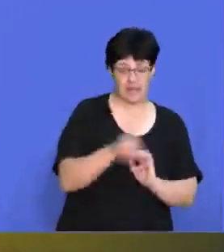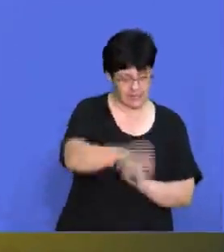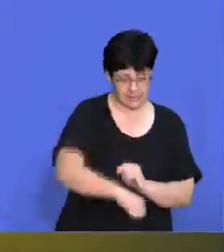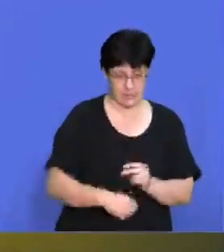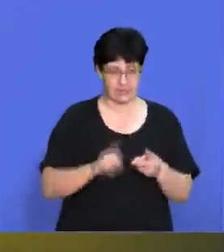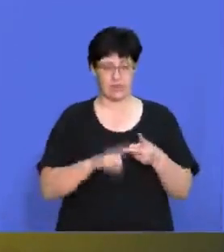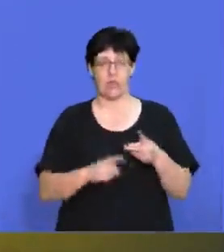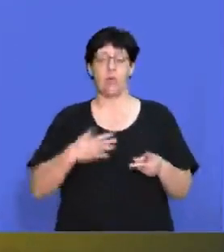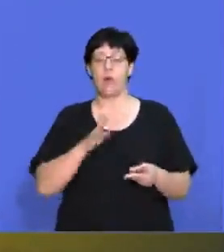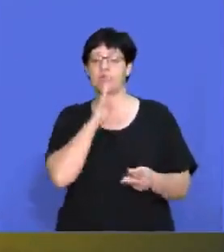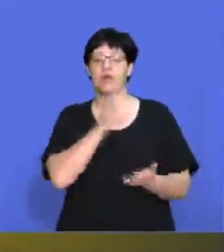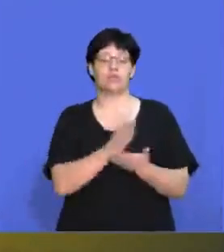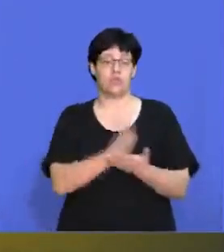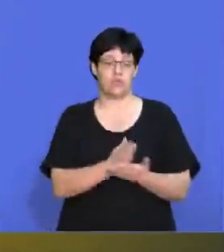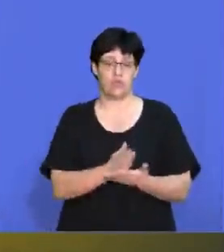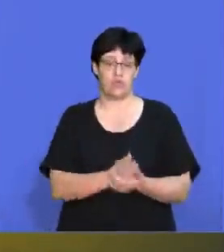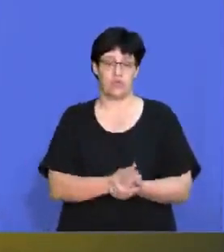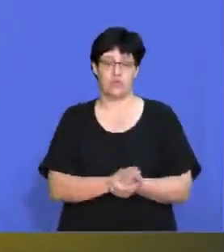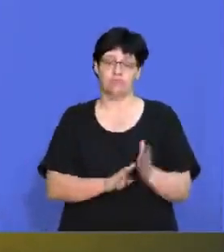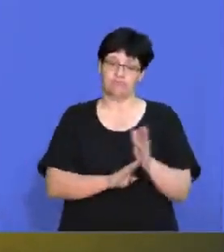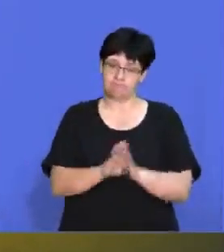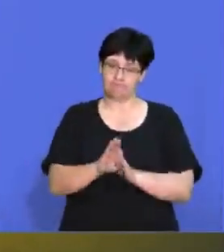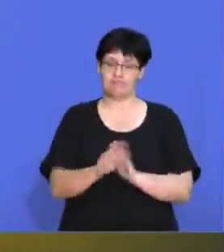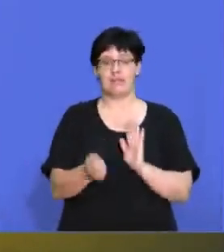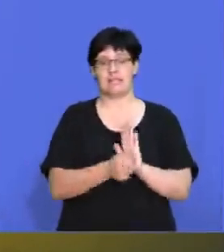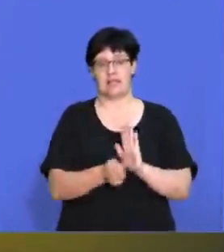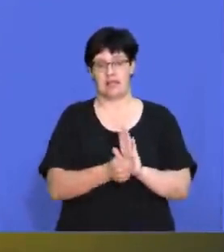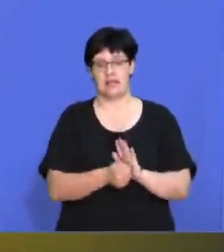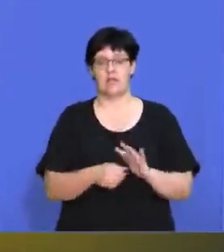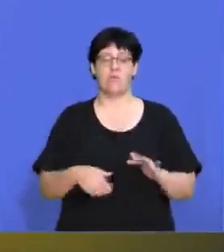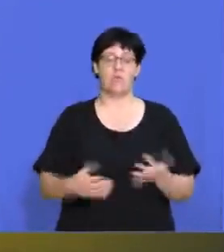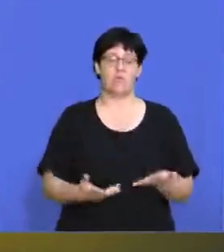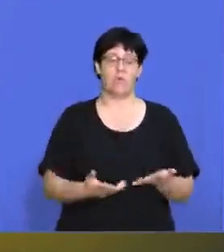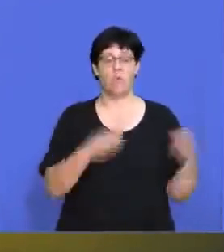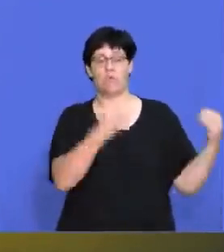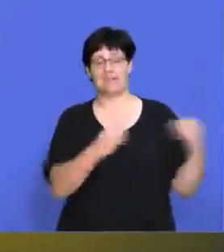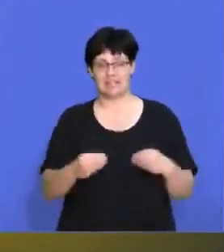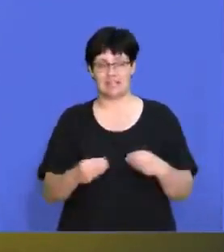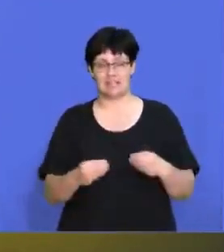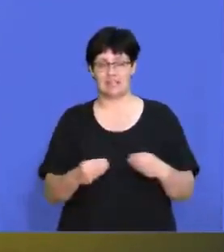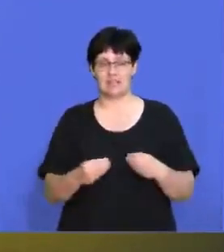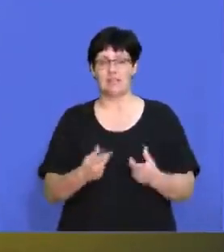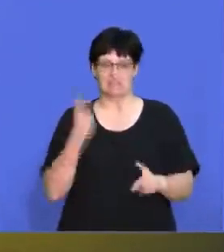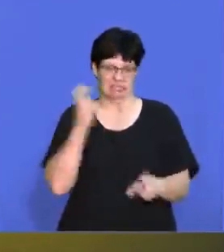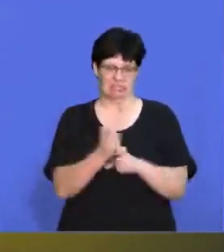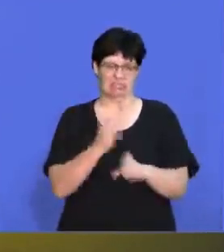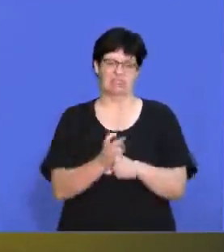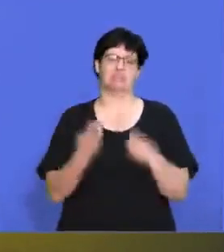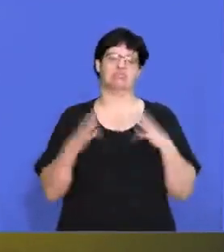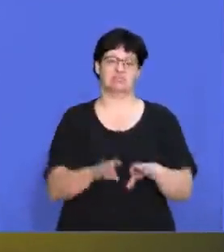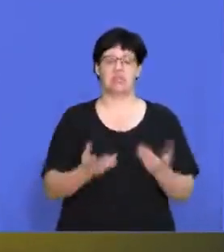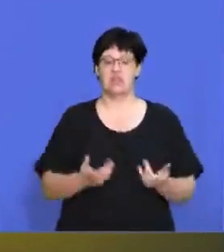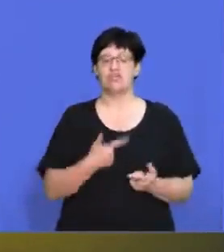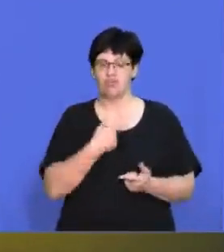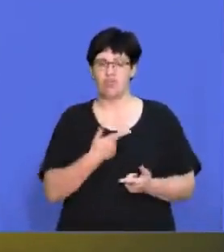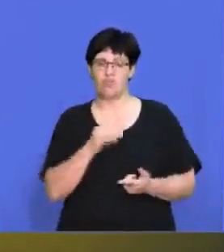our sales? Yes, we want to make sure that we are increasing our sales or the business is under a little bit of hardship.